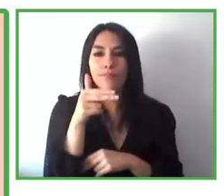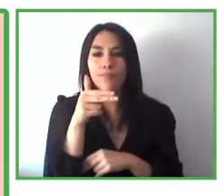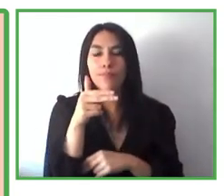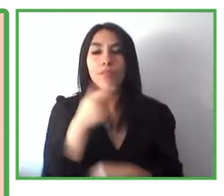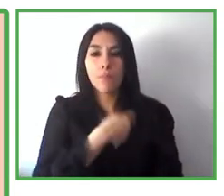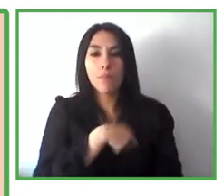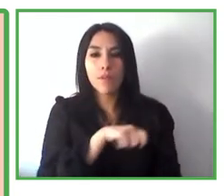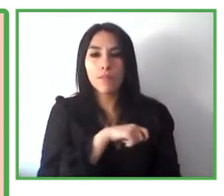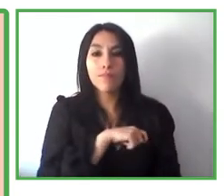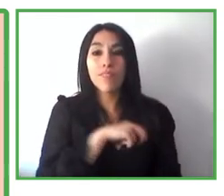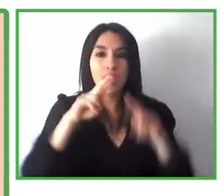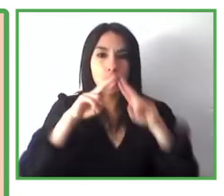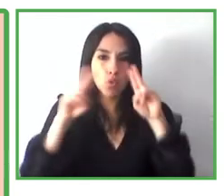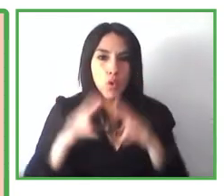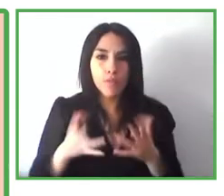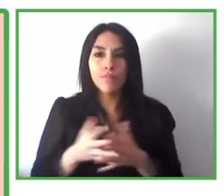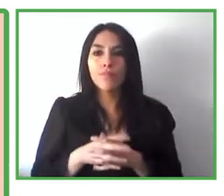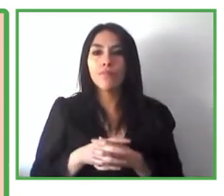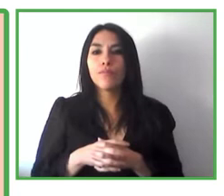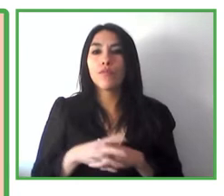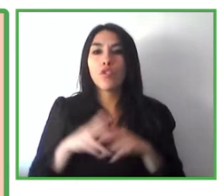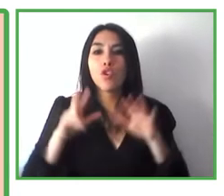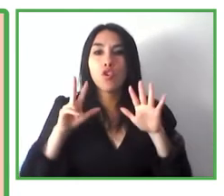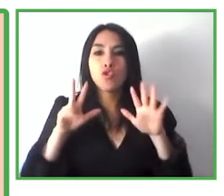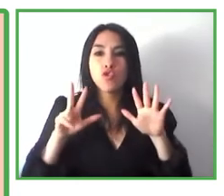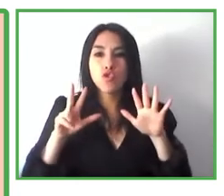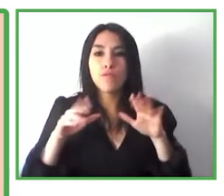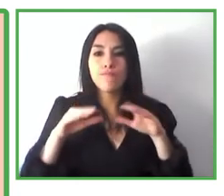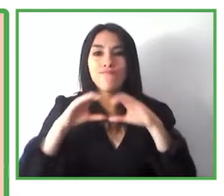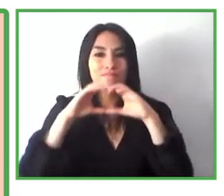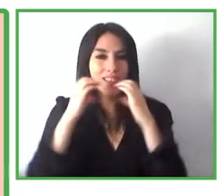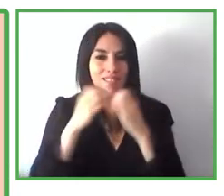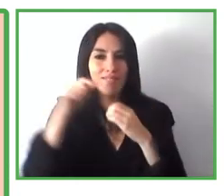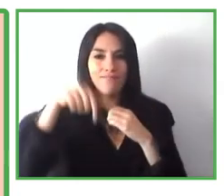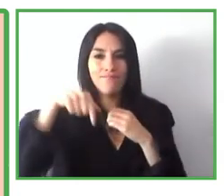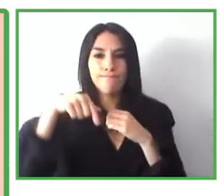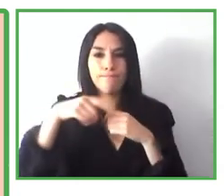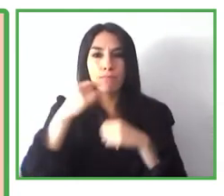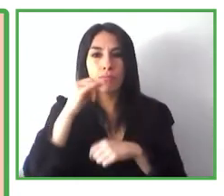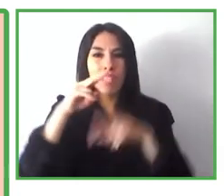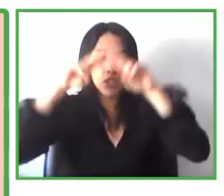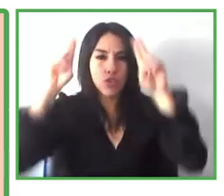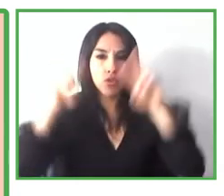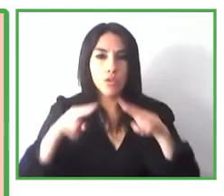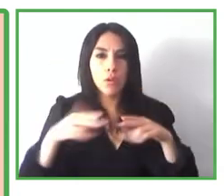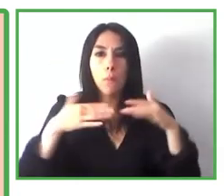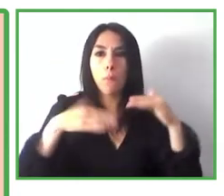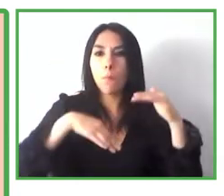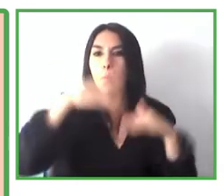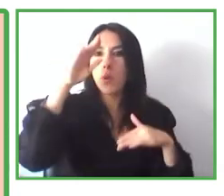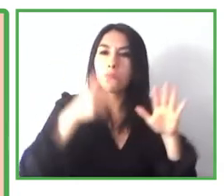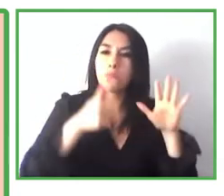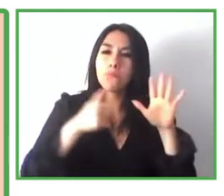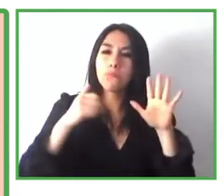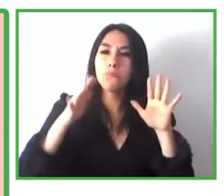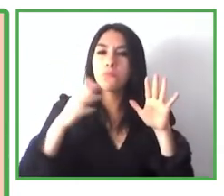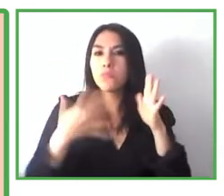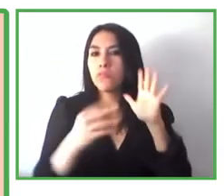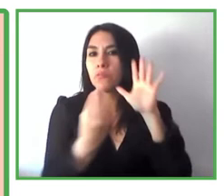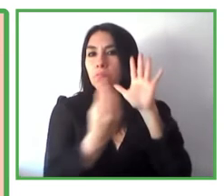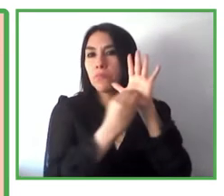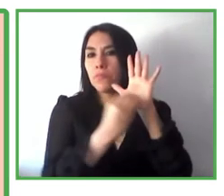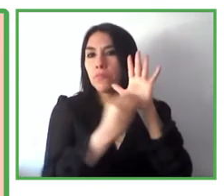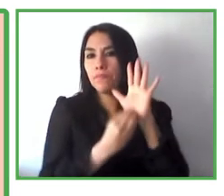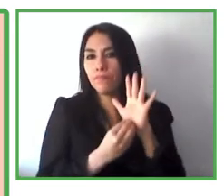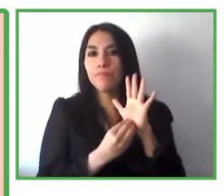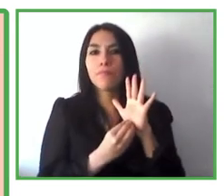international level, eight interior design offices, and over 60 brands that manufacture different products.